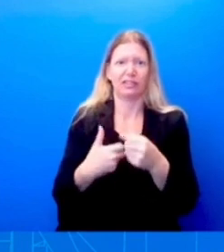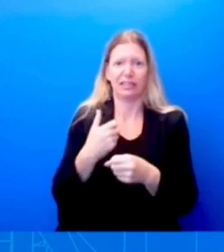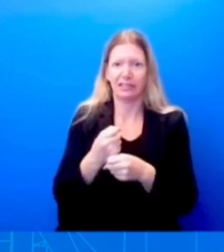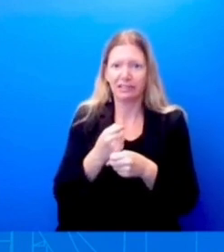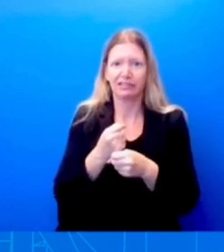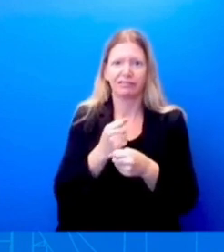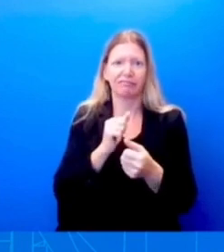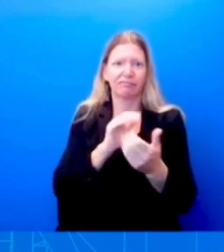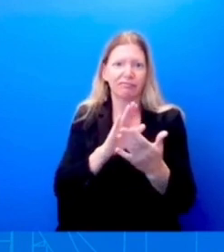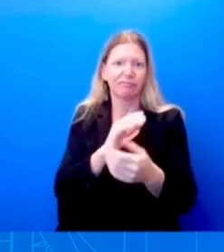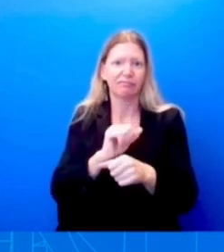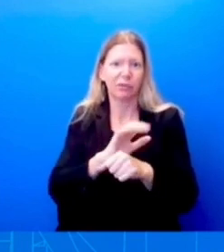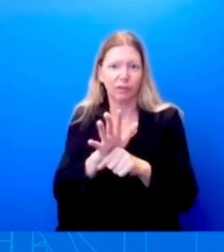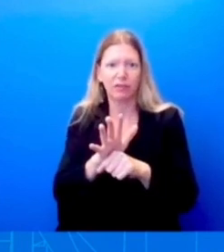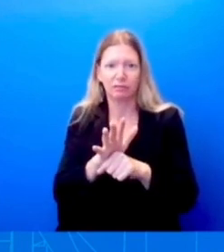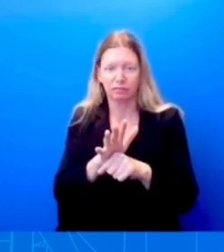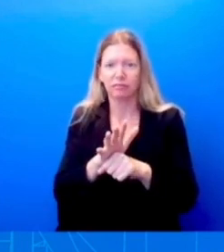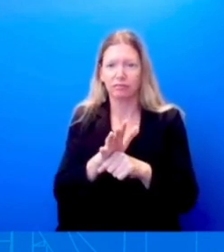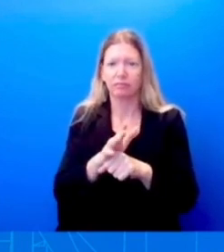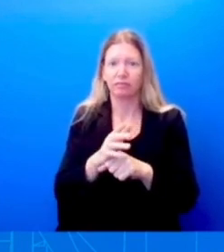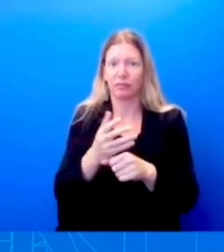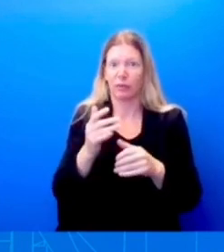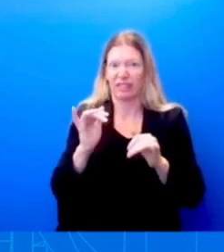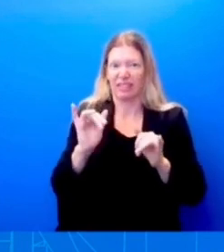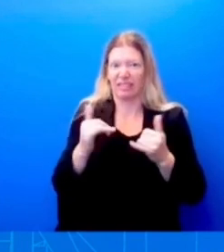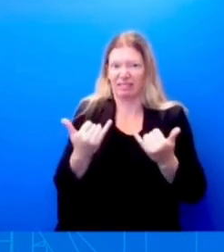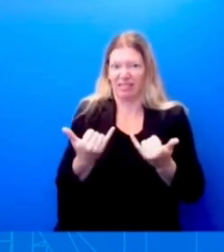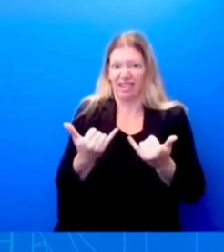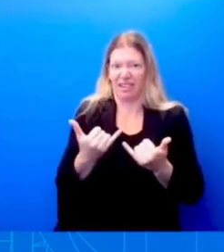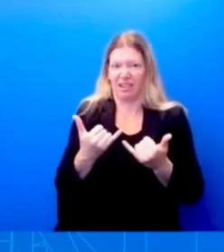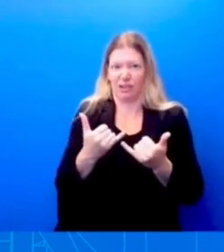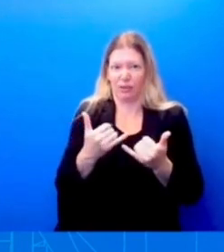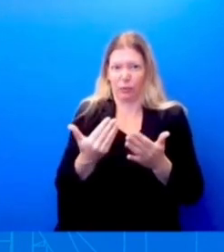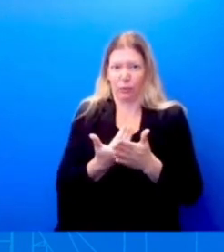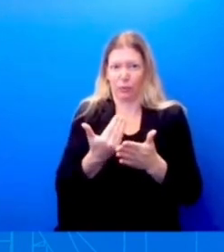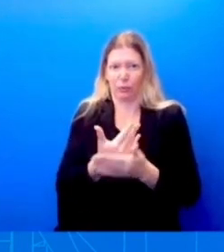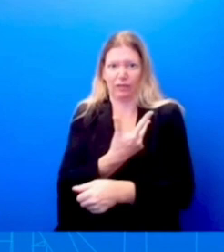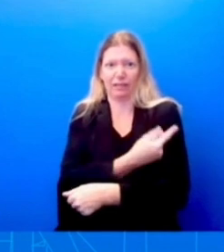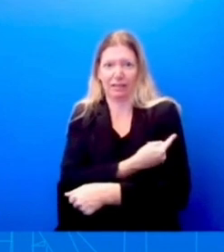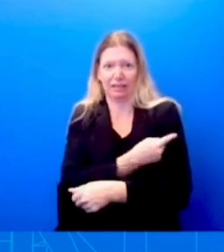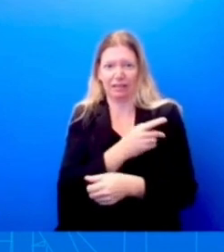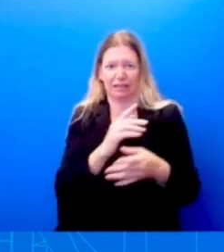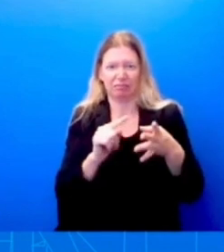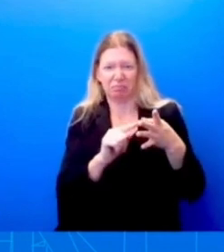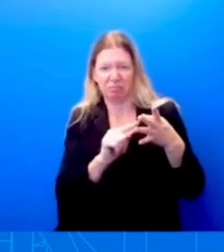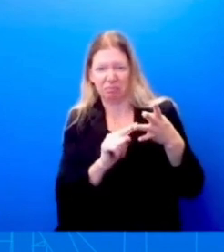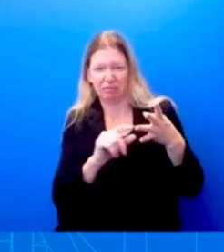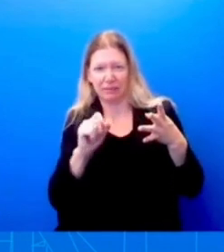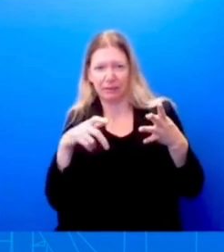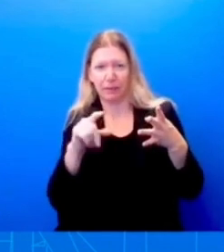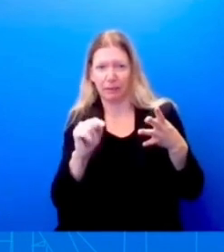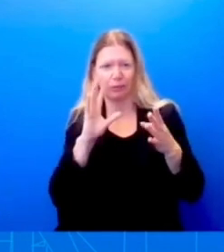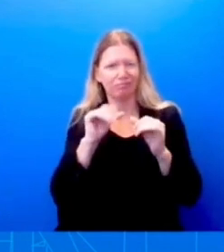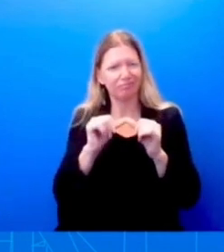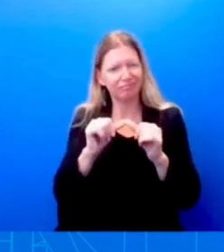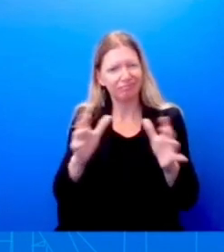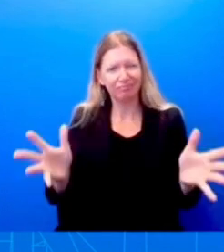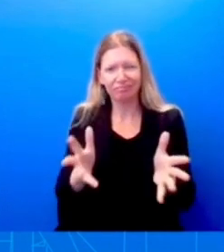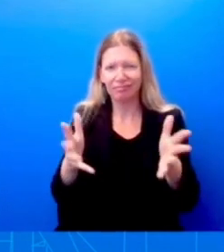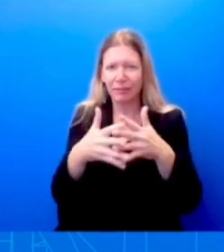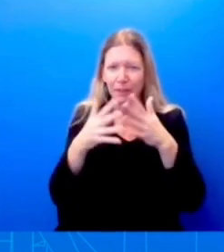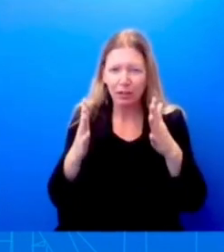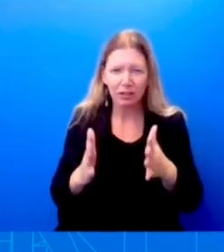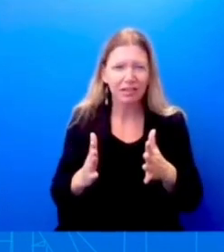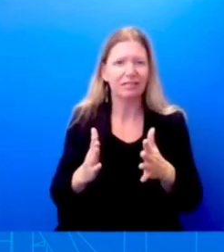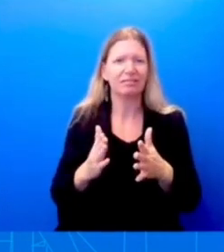continue to encourage Americans to get their updated vaccine, to stay updated on their vaccines more broadly, but also to make sure they get that RSV